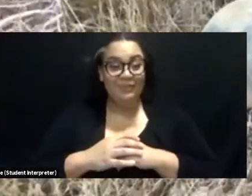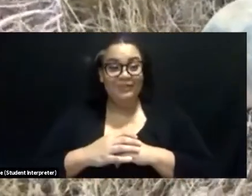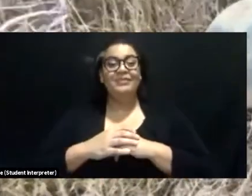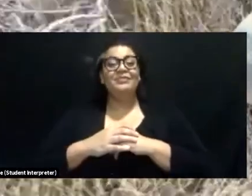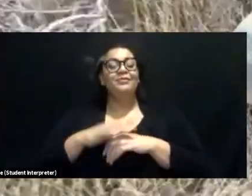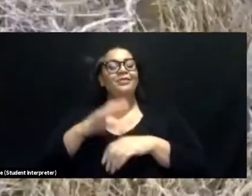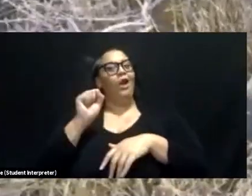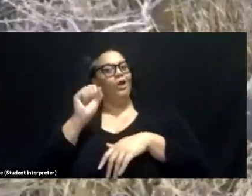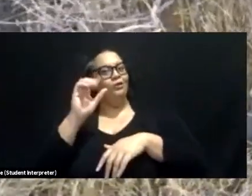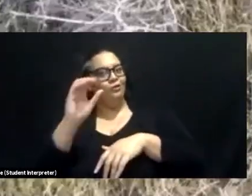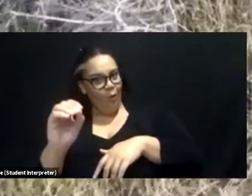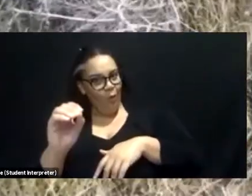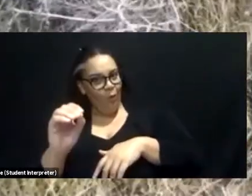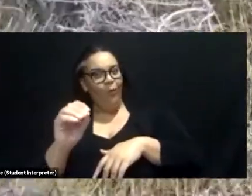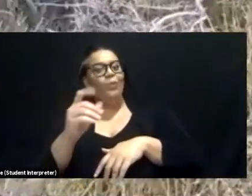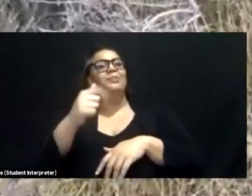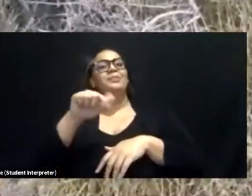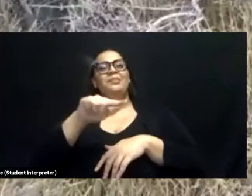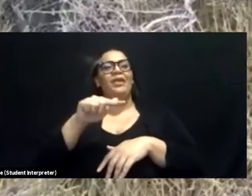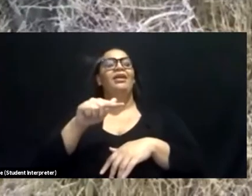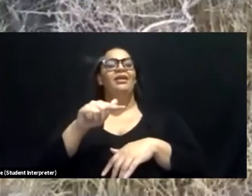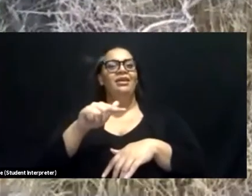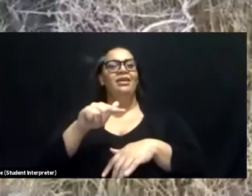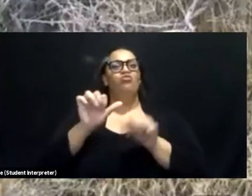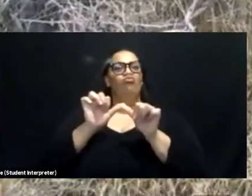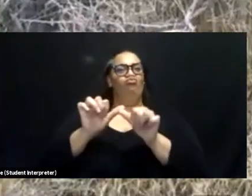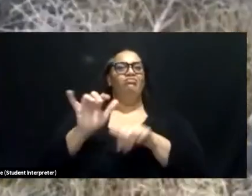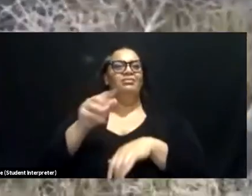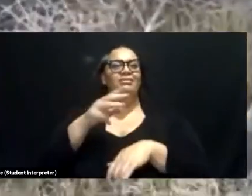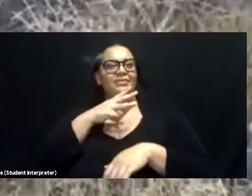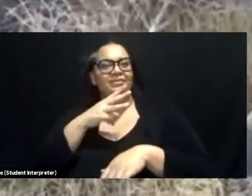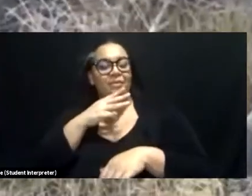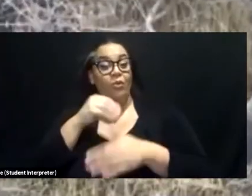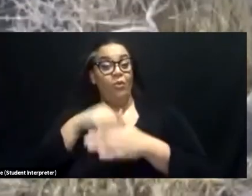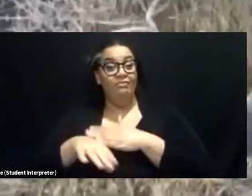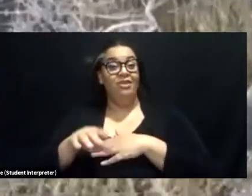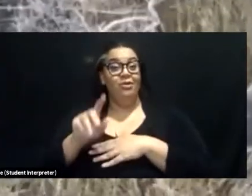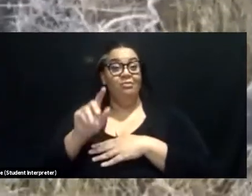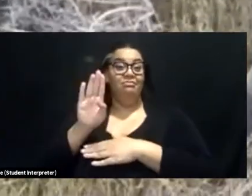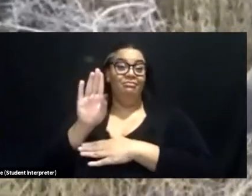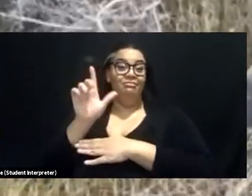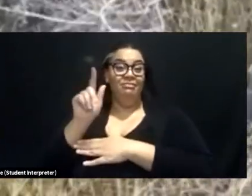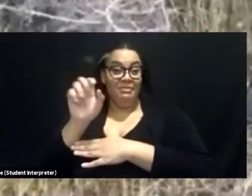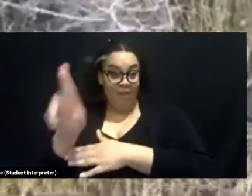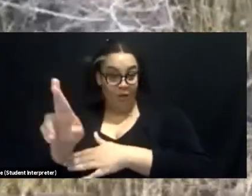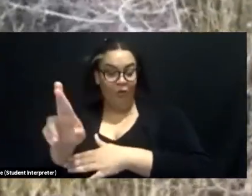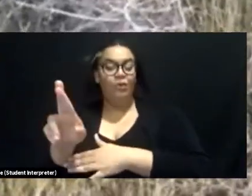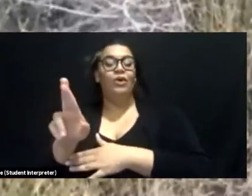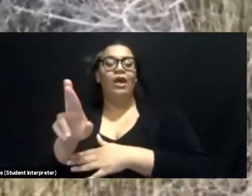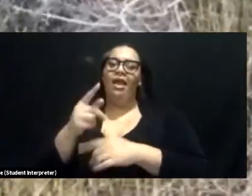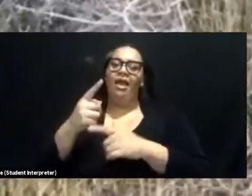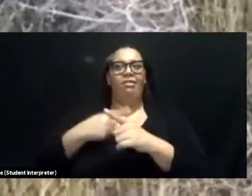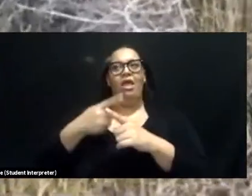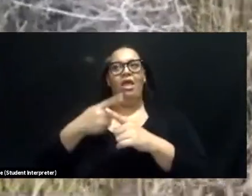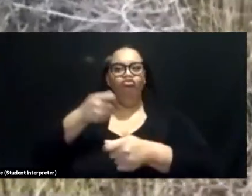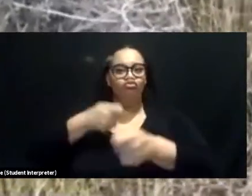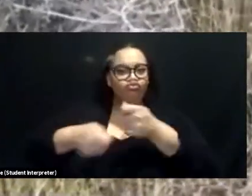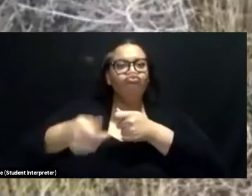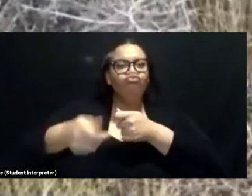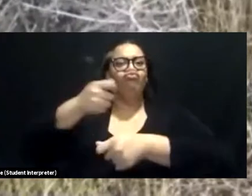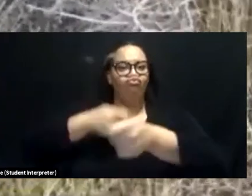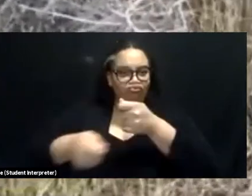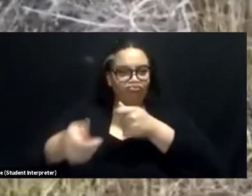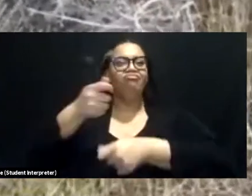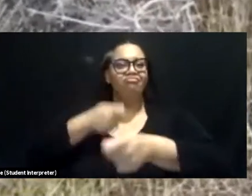So they store that water in their bladders and use the same, they just recycle it. One of the things that helps them do this is they spend most of their